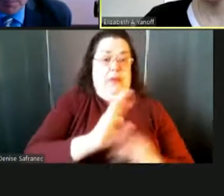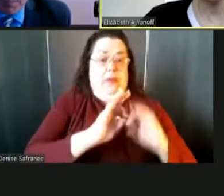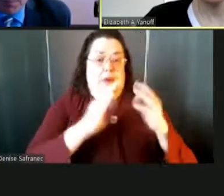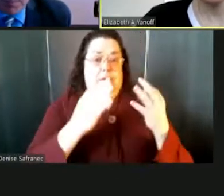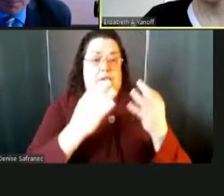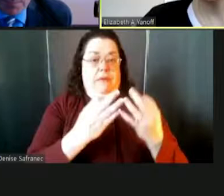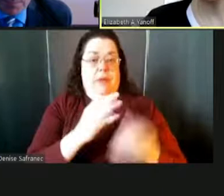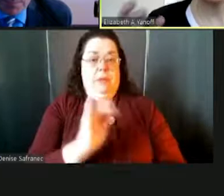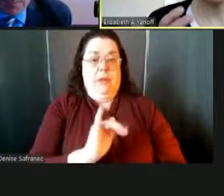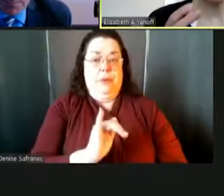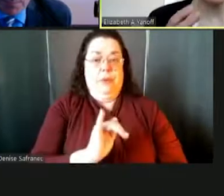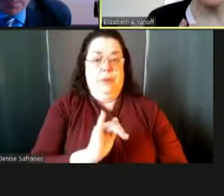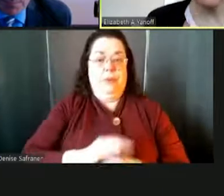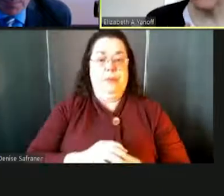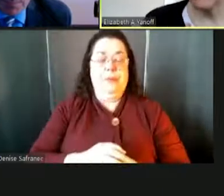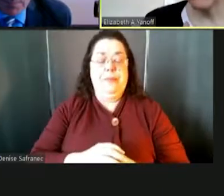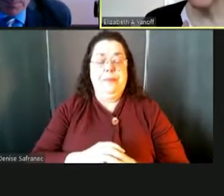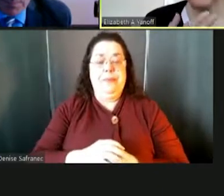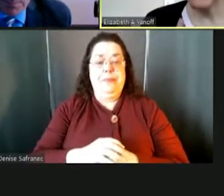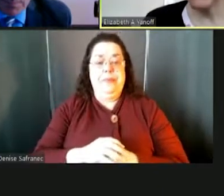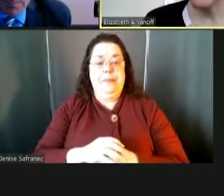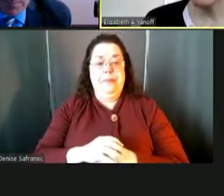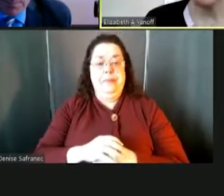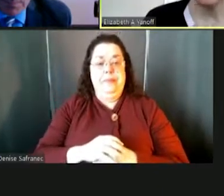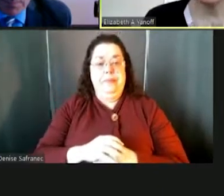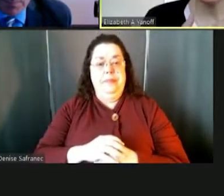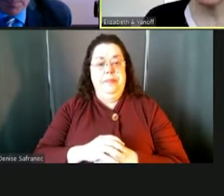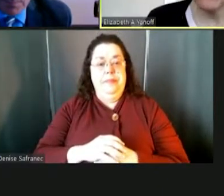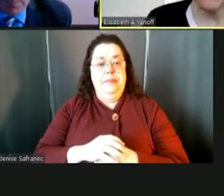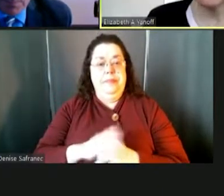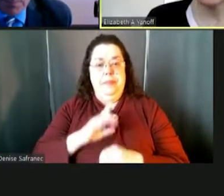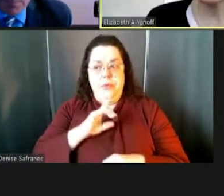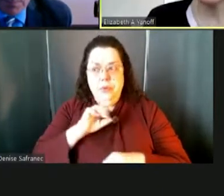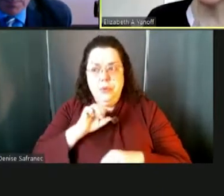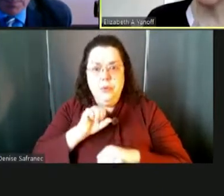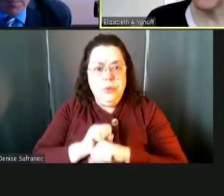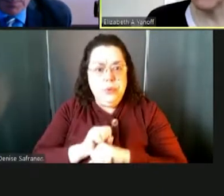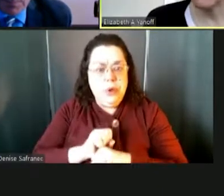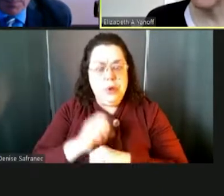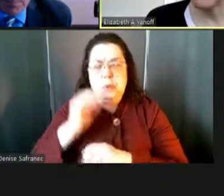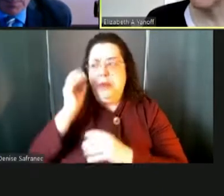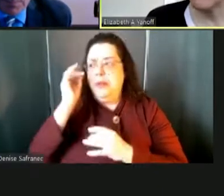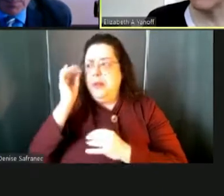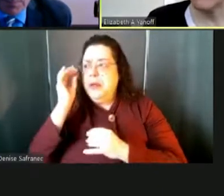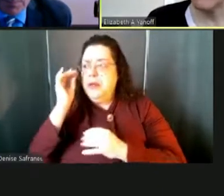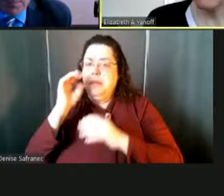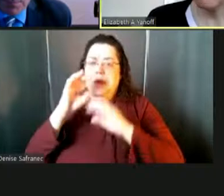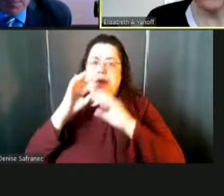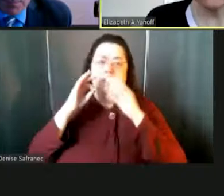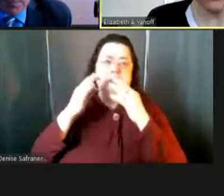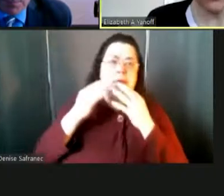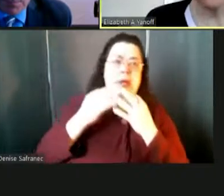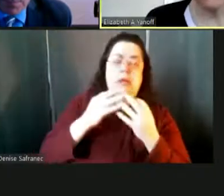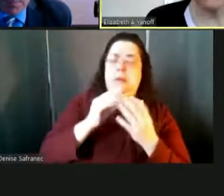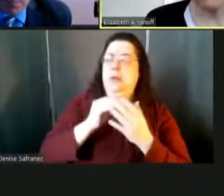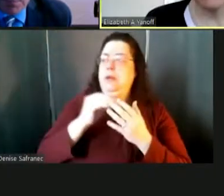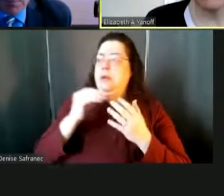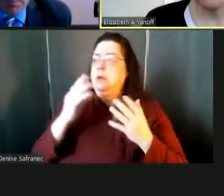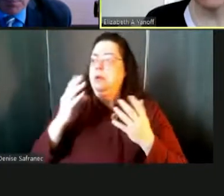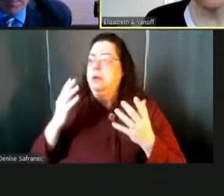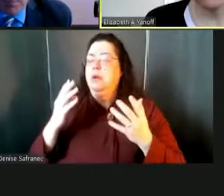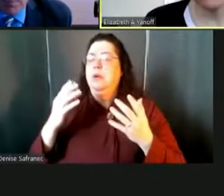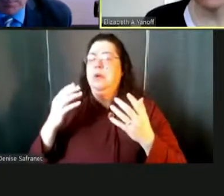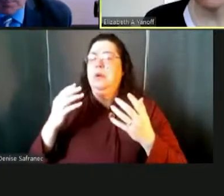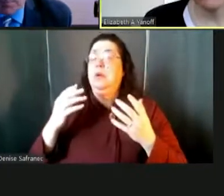Thank you. Certainly. as we think about, you know, being there for our students and our families, mental health has